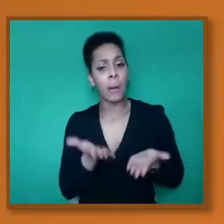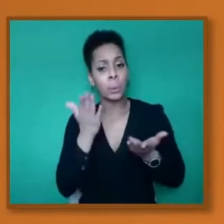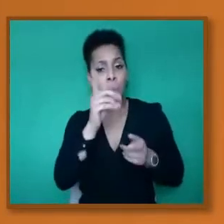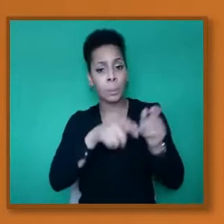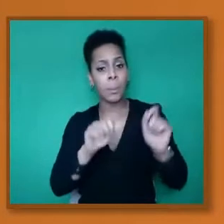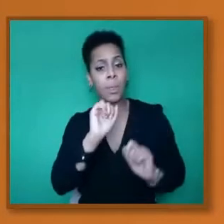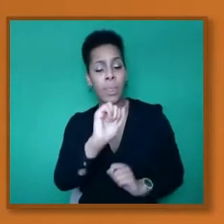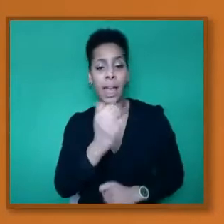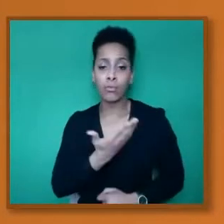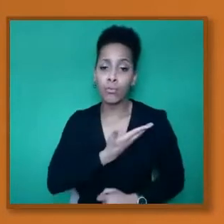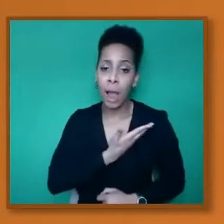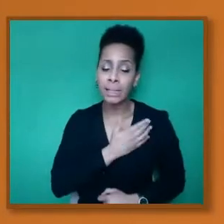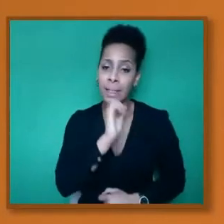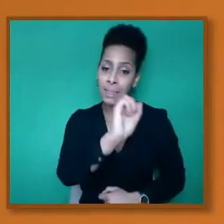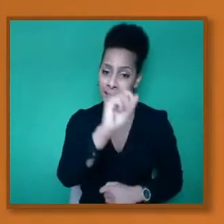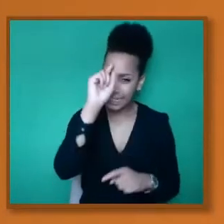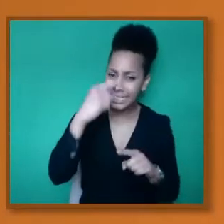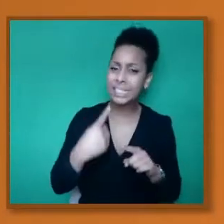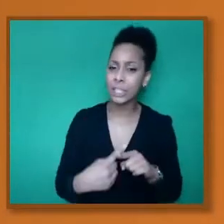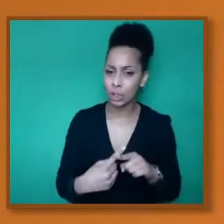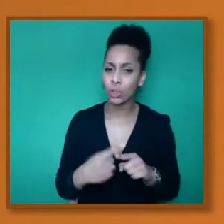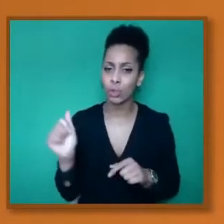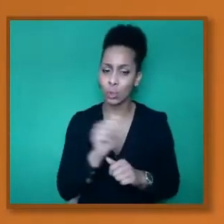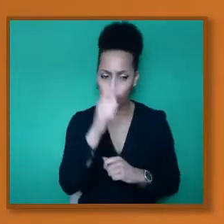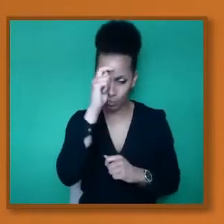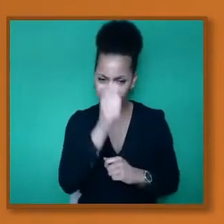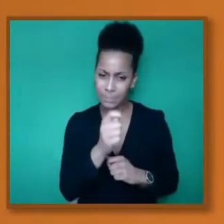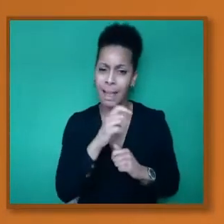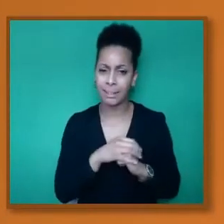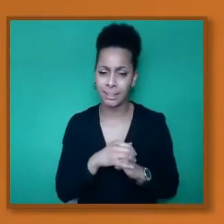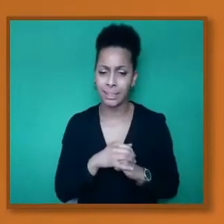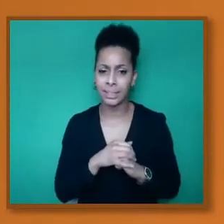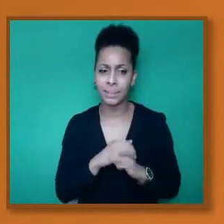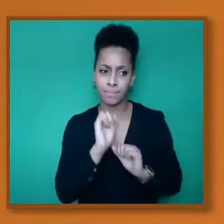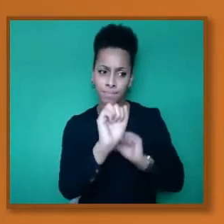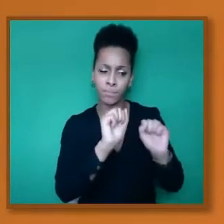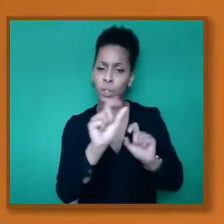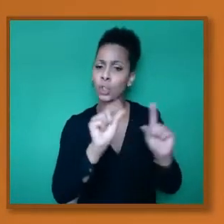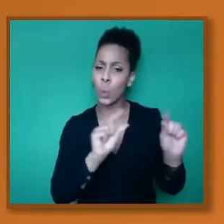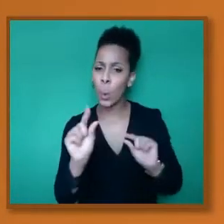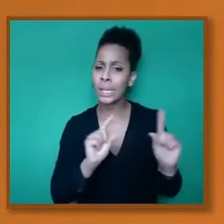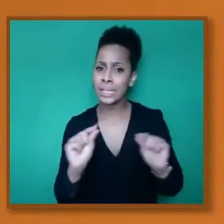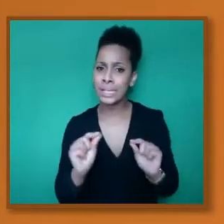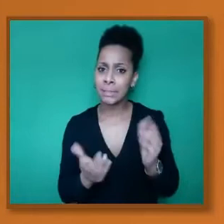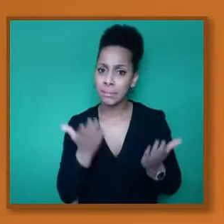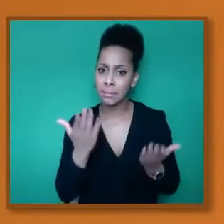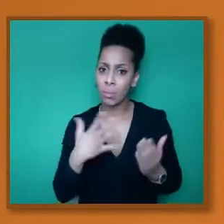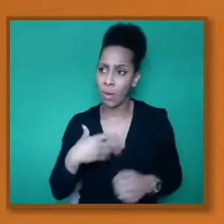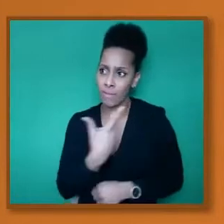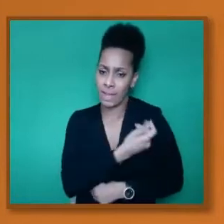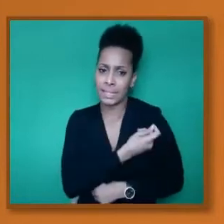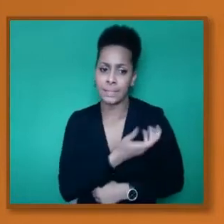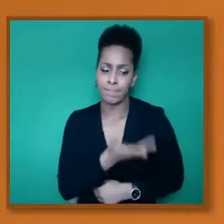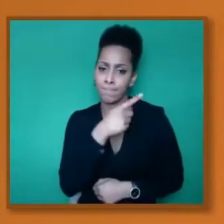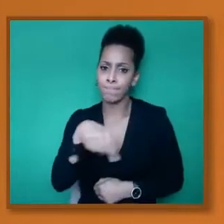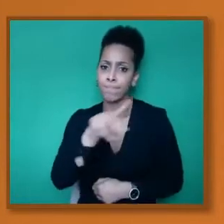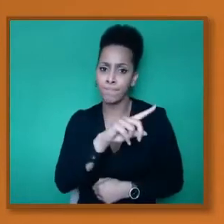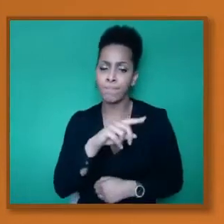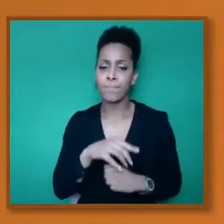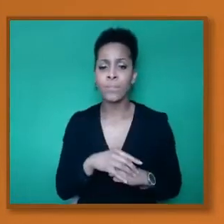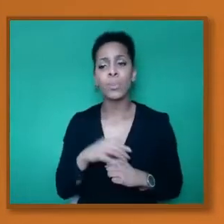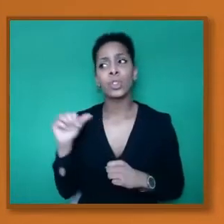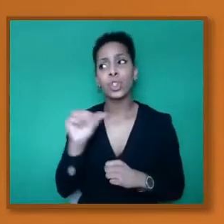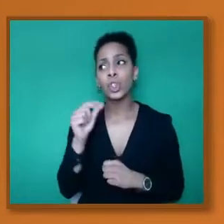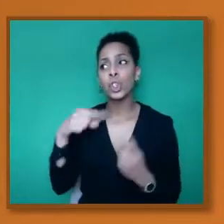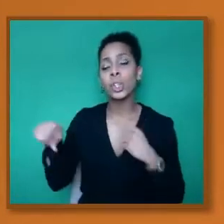be respected, as well as people should be given the information to make informed decisions.